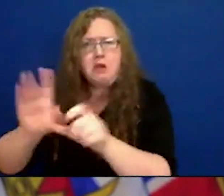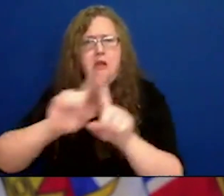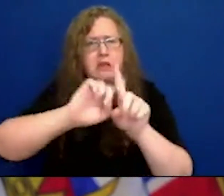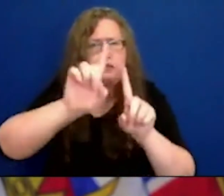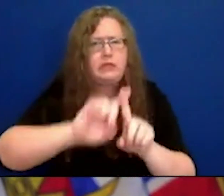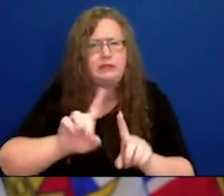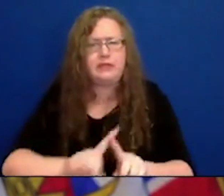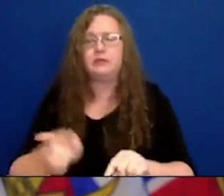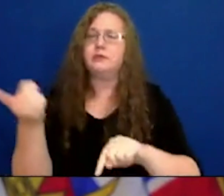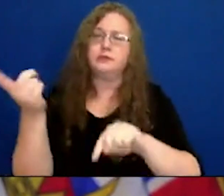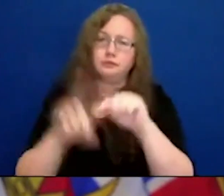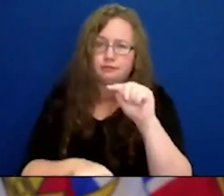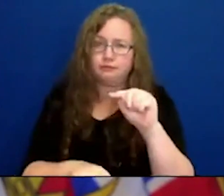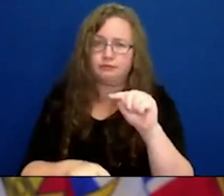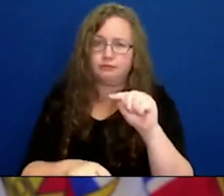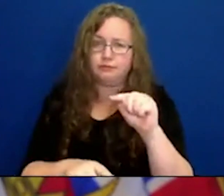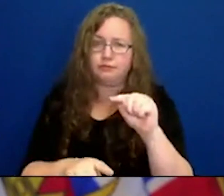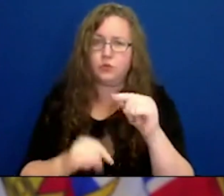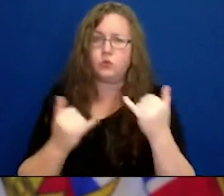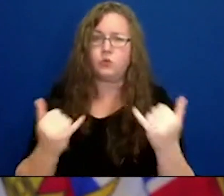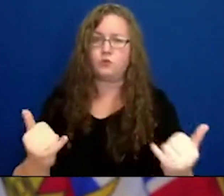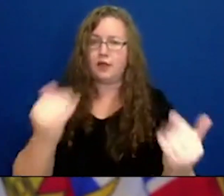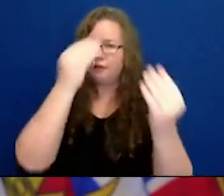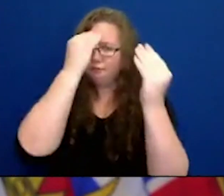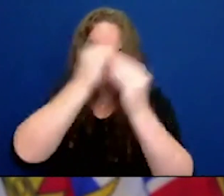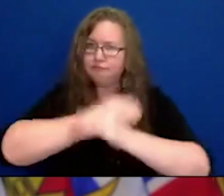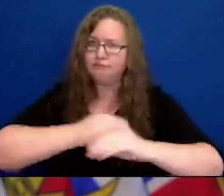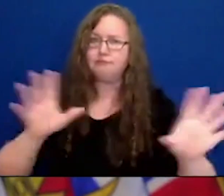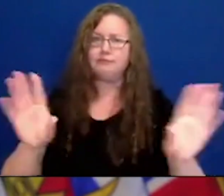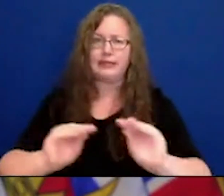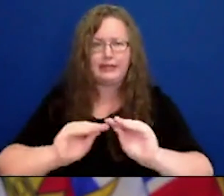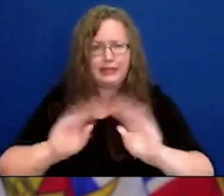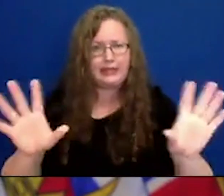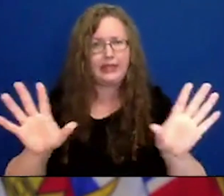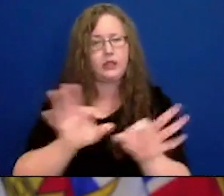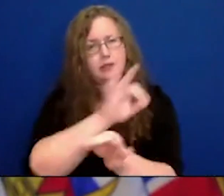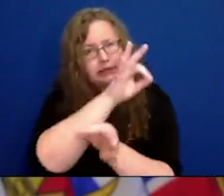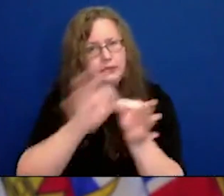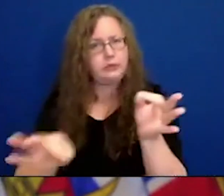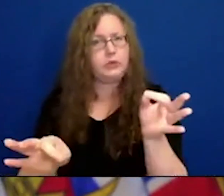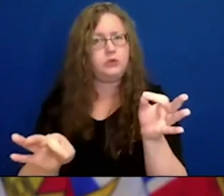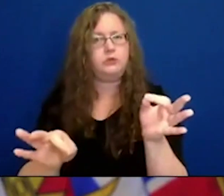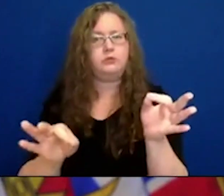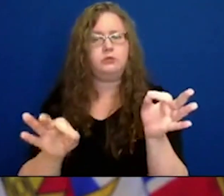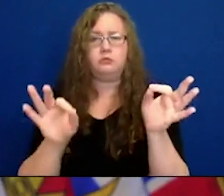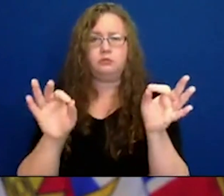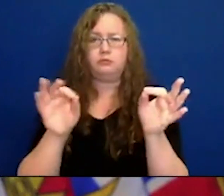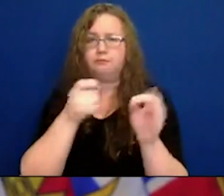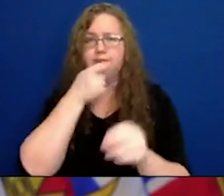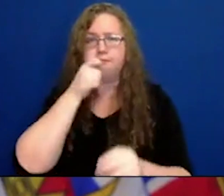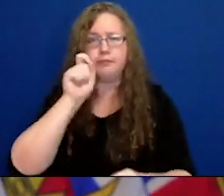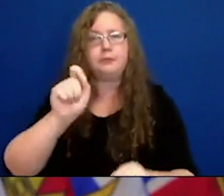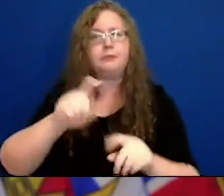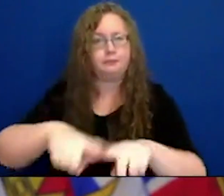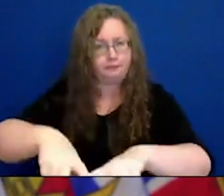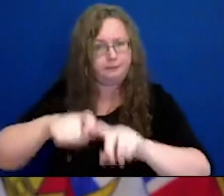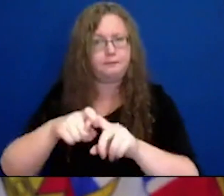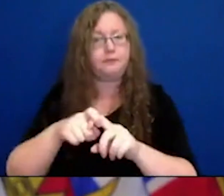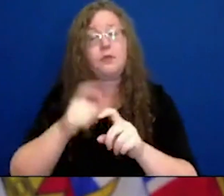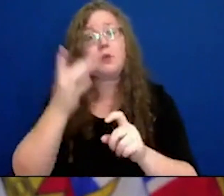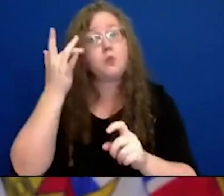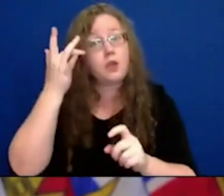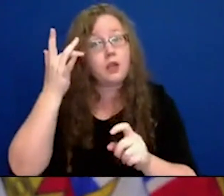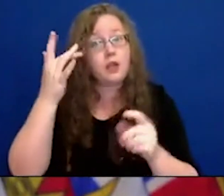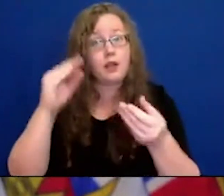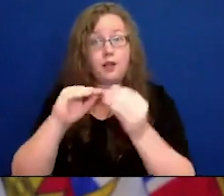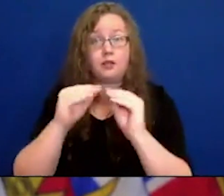particularly now, because we are seeing raising numbers of cases in communities around this province and across this country.